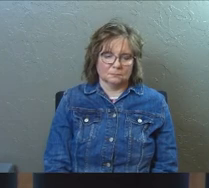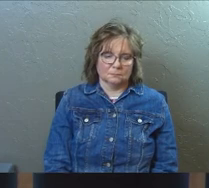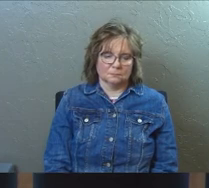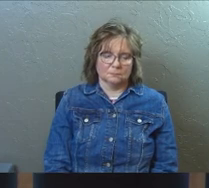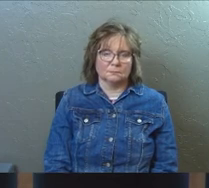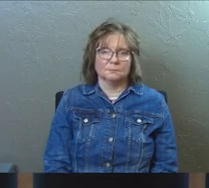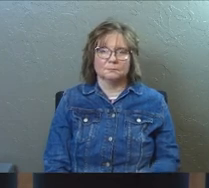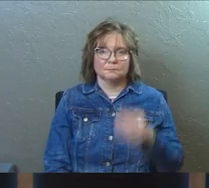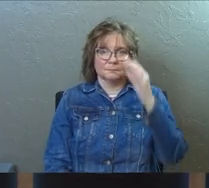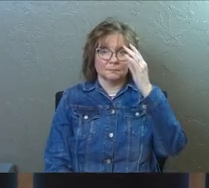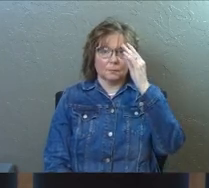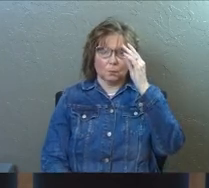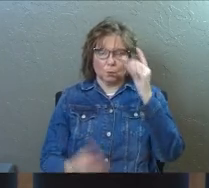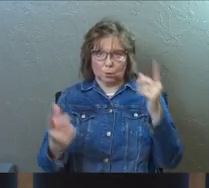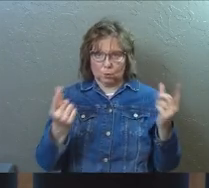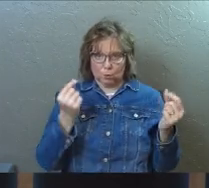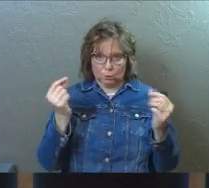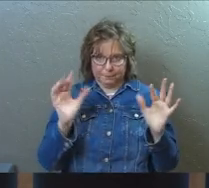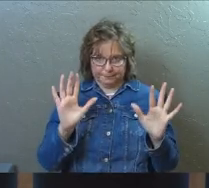Okay. Here's what we're going to do.